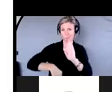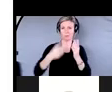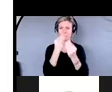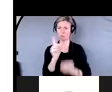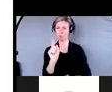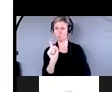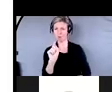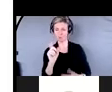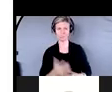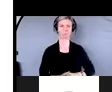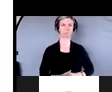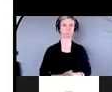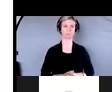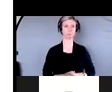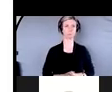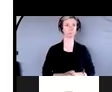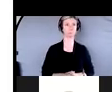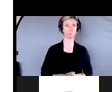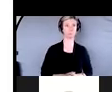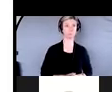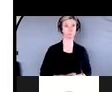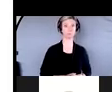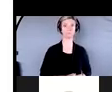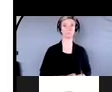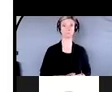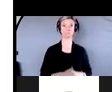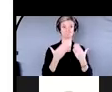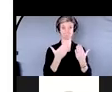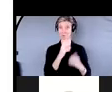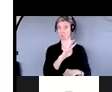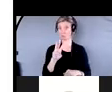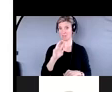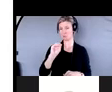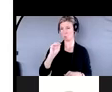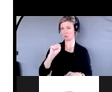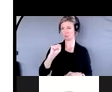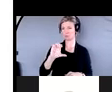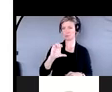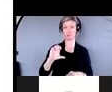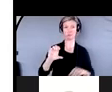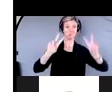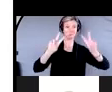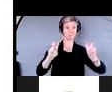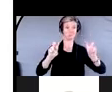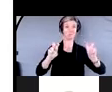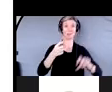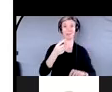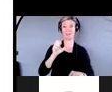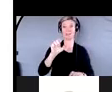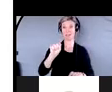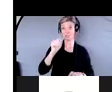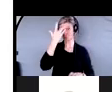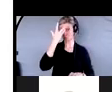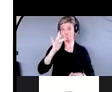So at the OSC, we have a website, and it's called getsmarteraboutmoney.ca. That is our